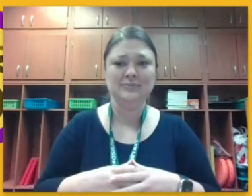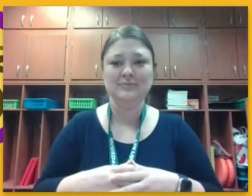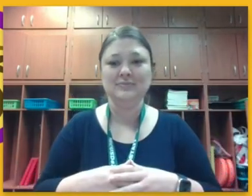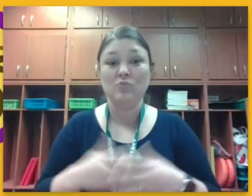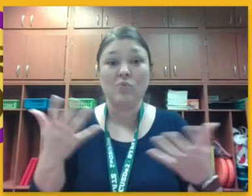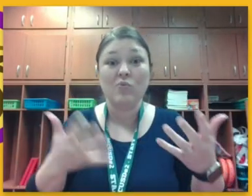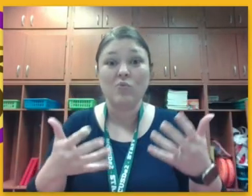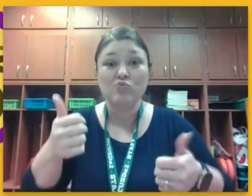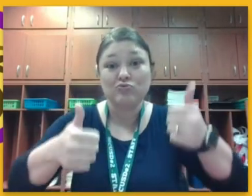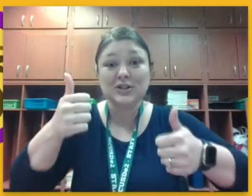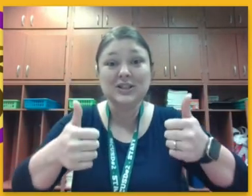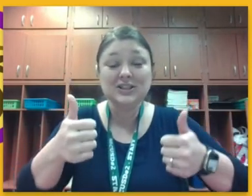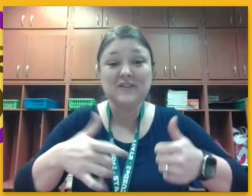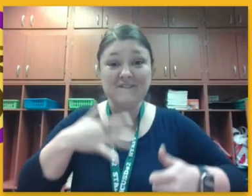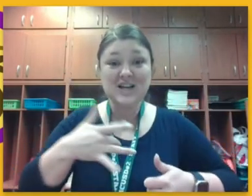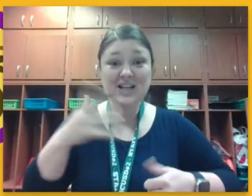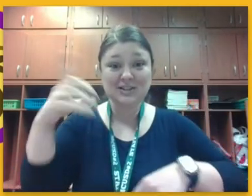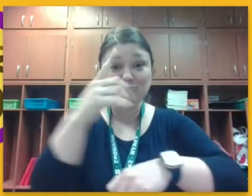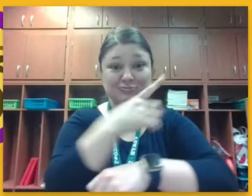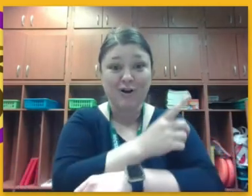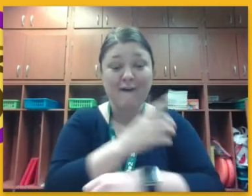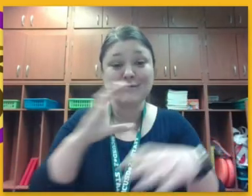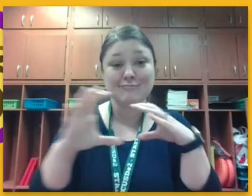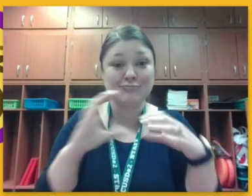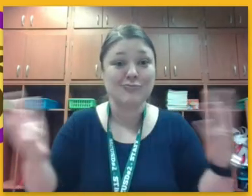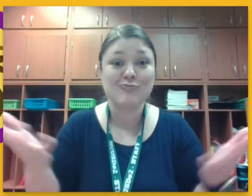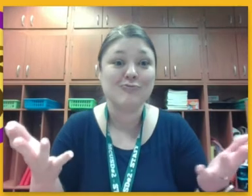that dolphin was communicating